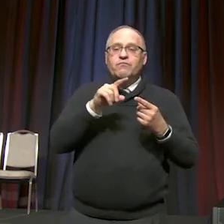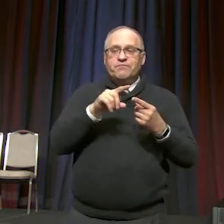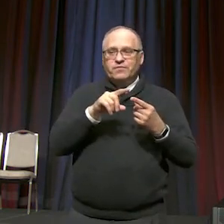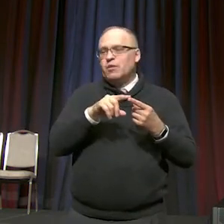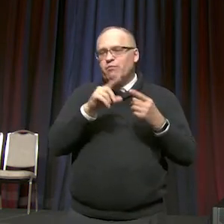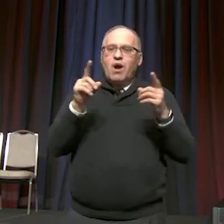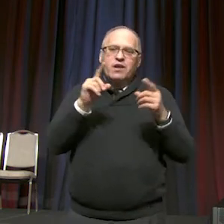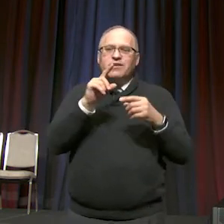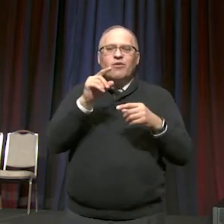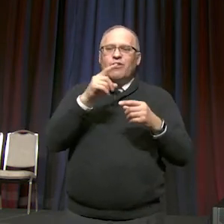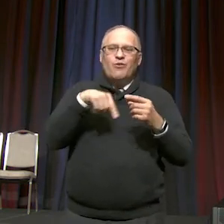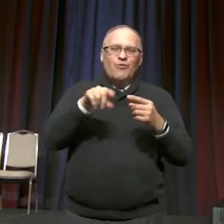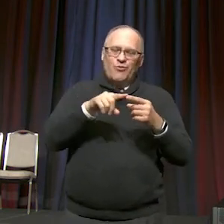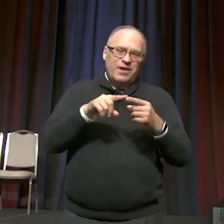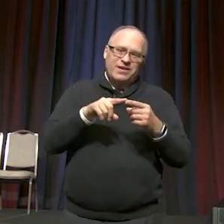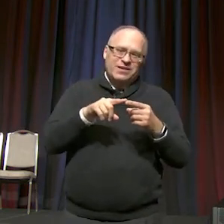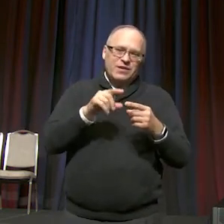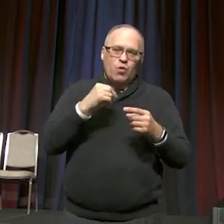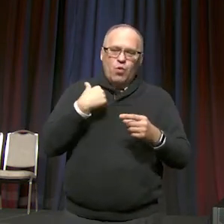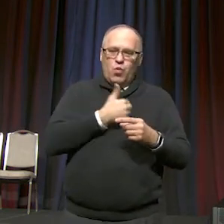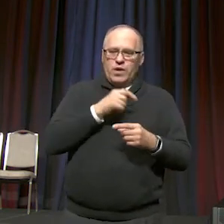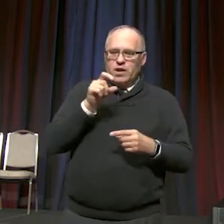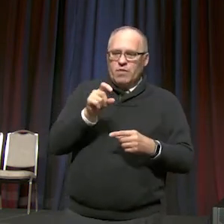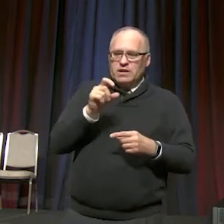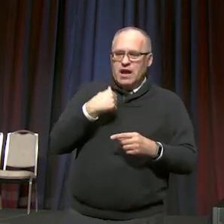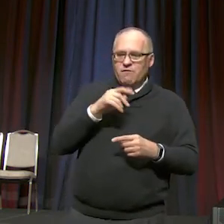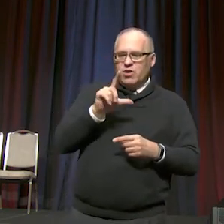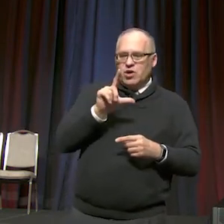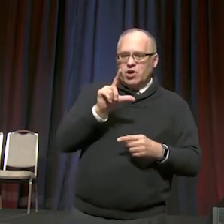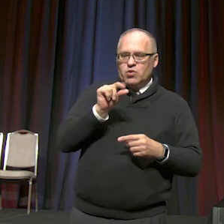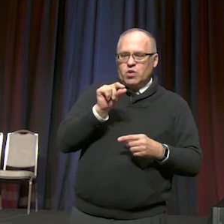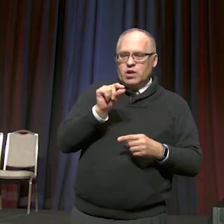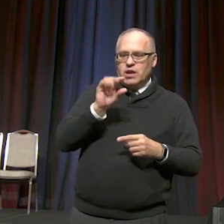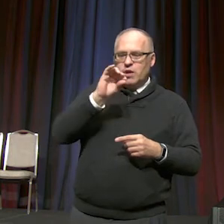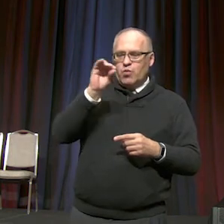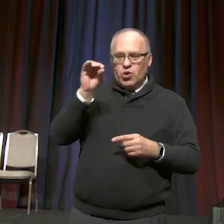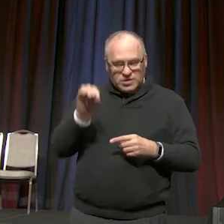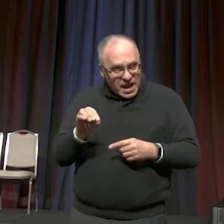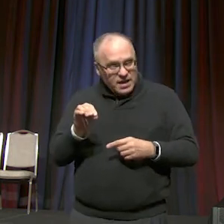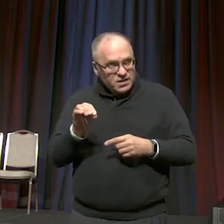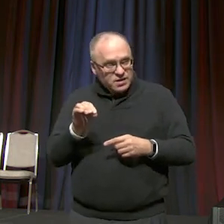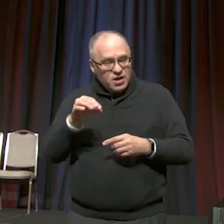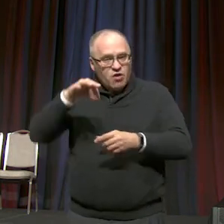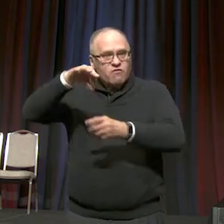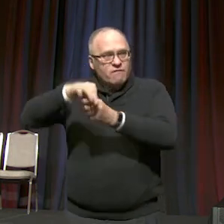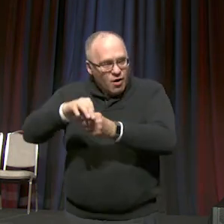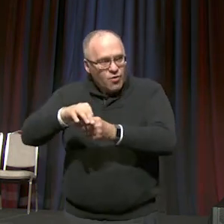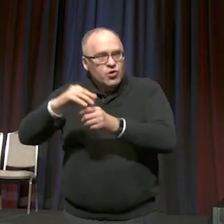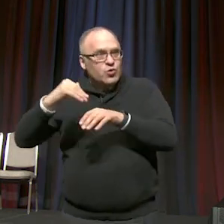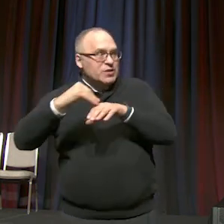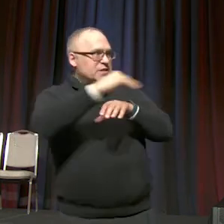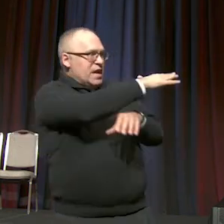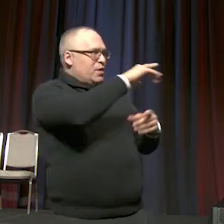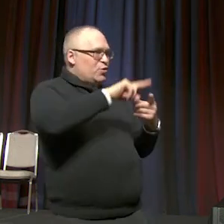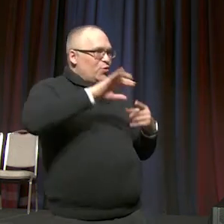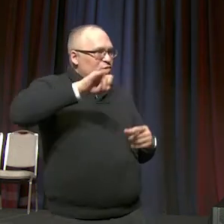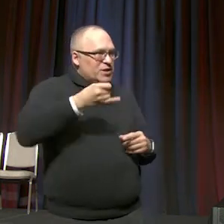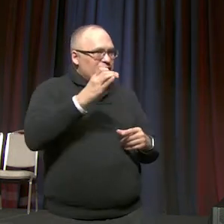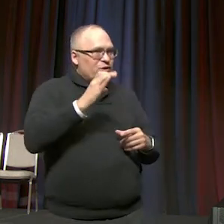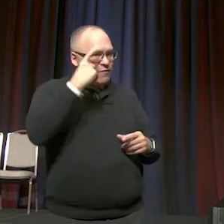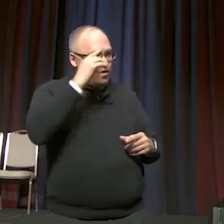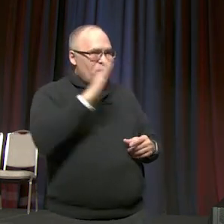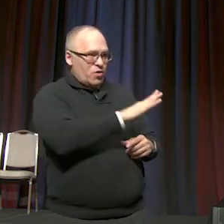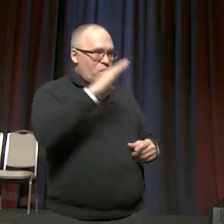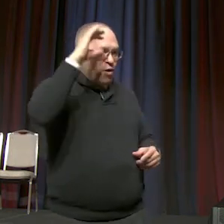convened, it only takes a 20% vote to send either proposed or